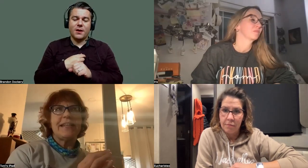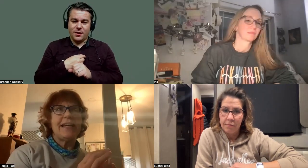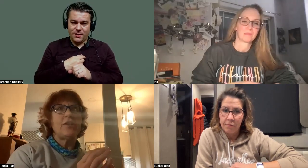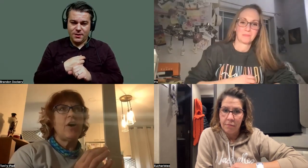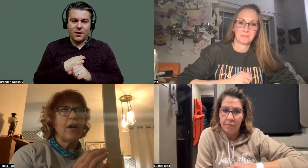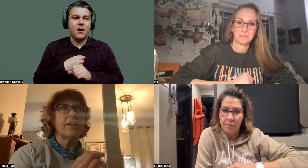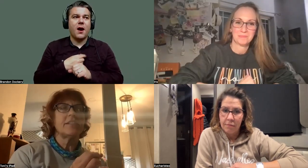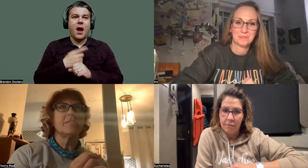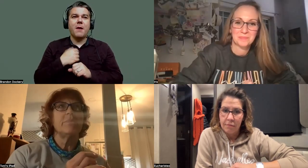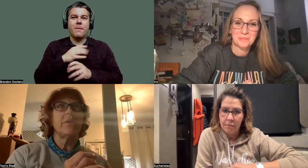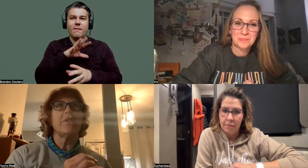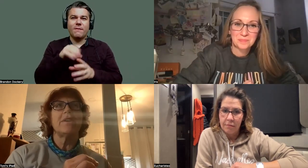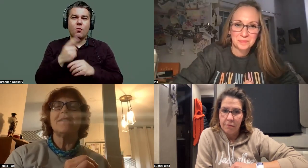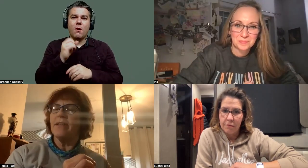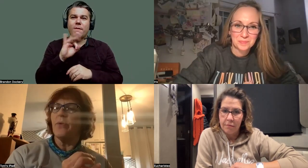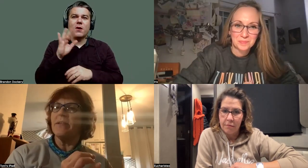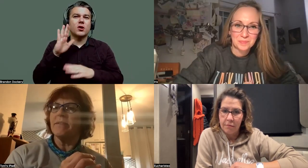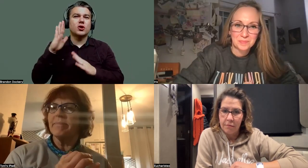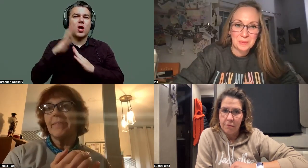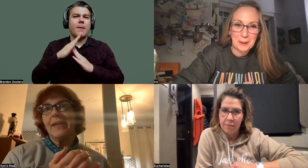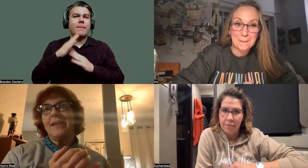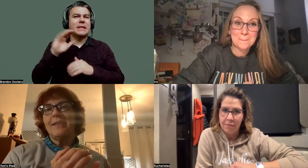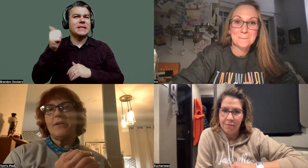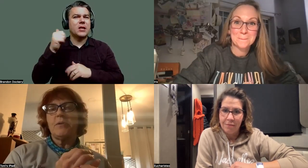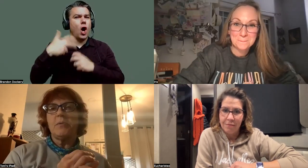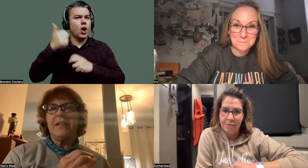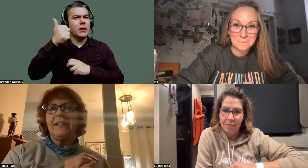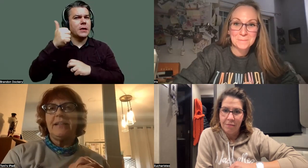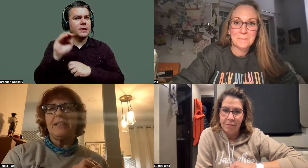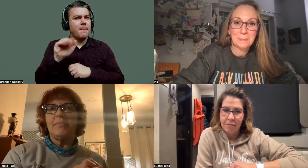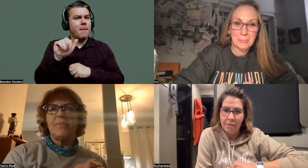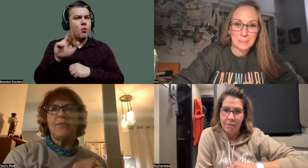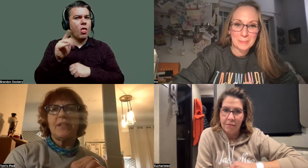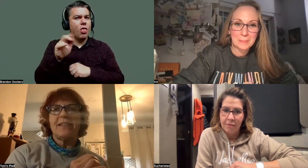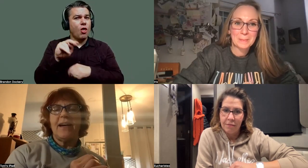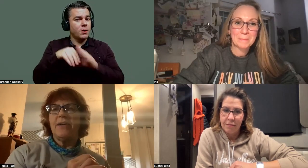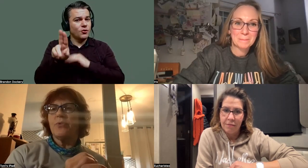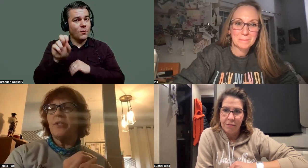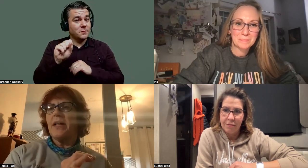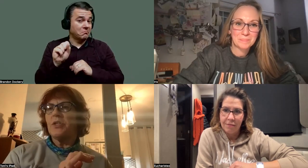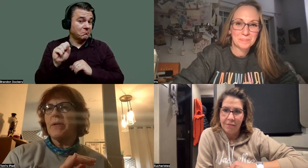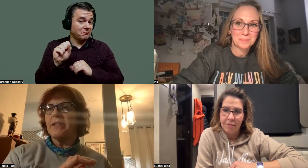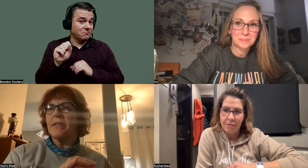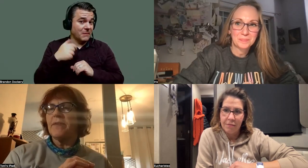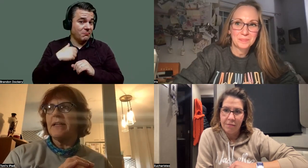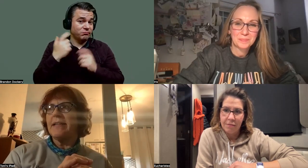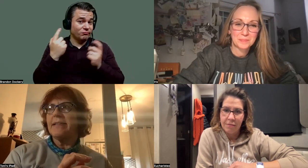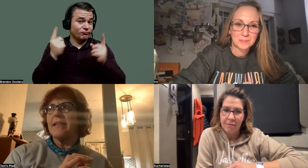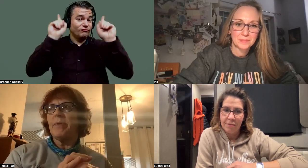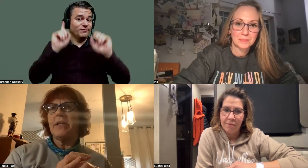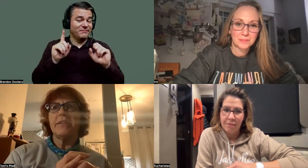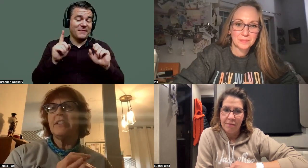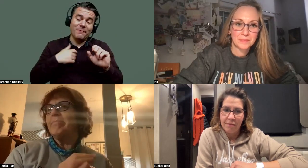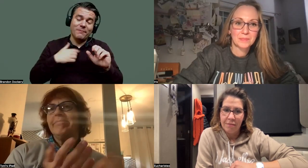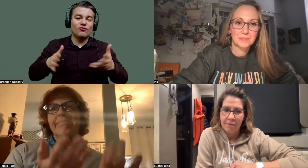top 10 hardest marathons in the US. So just I enjoy challenging myself and